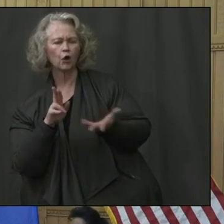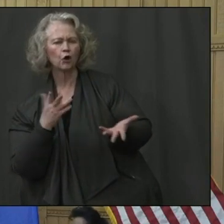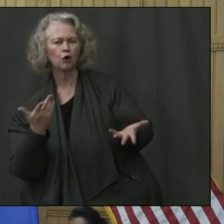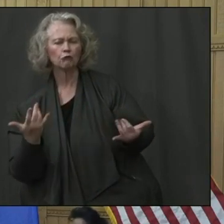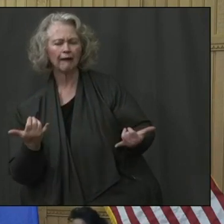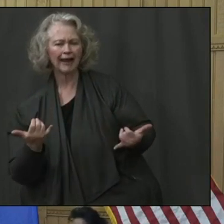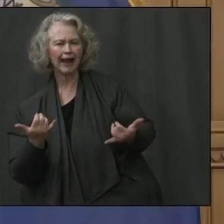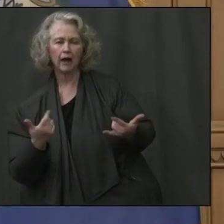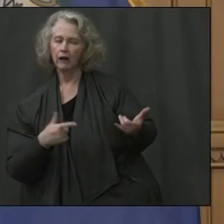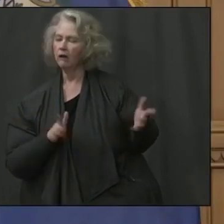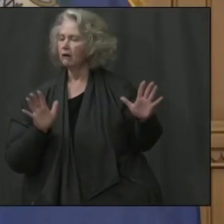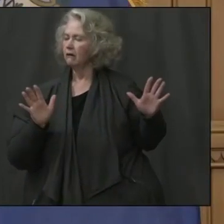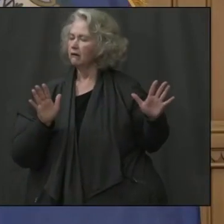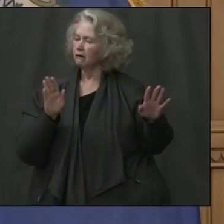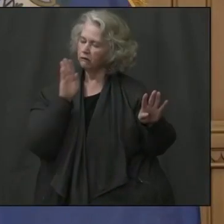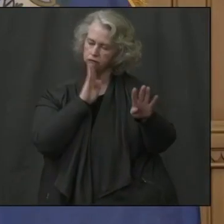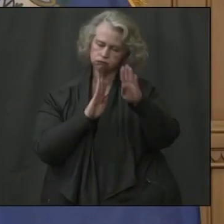me.